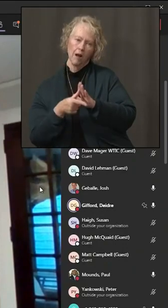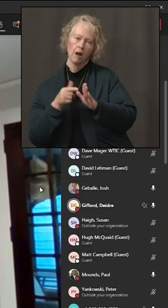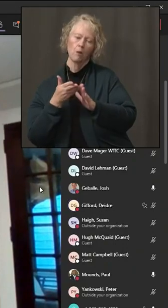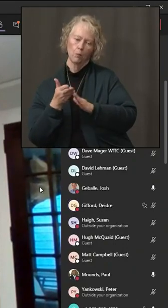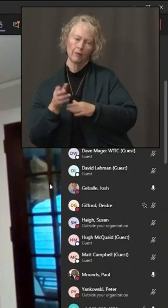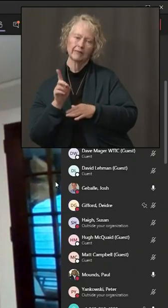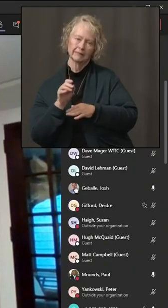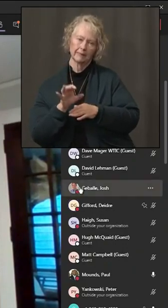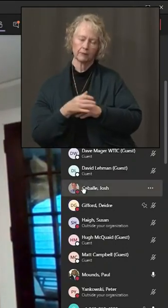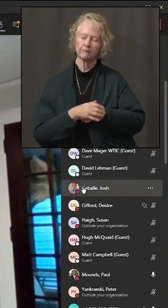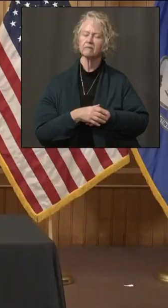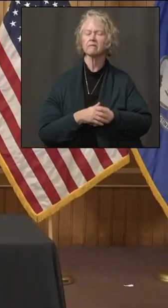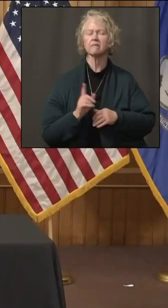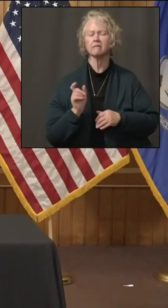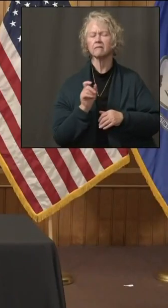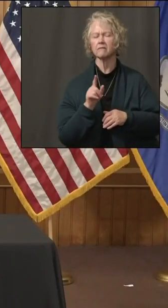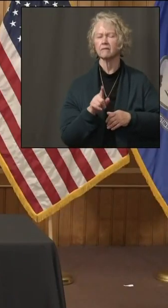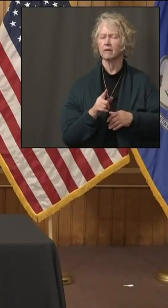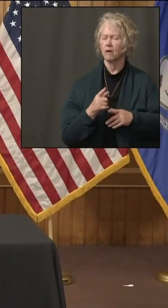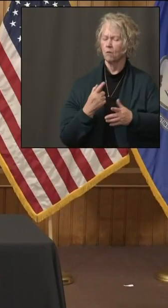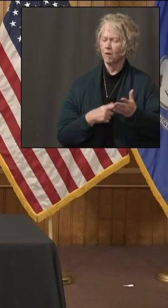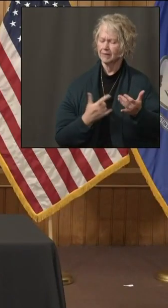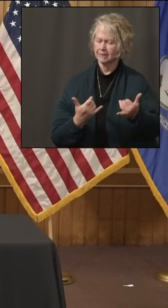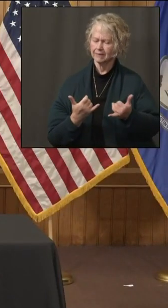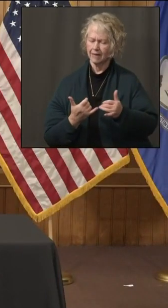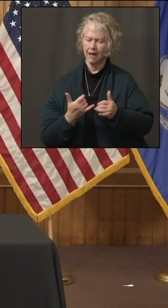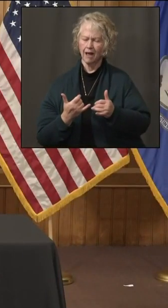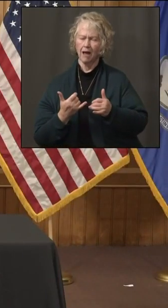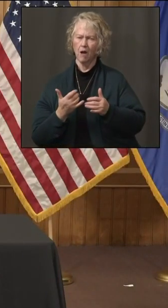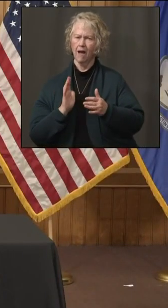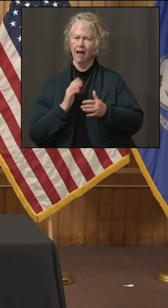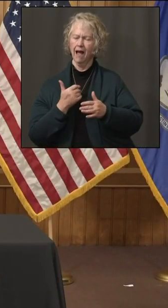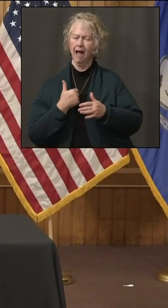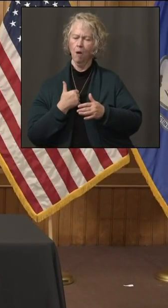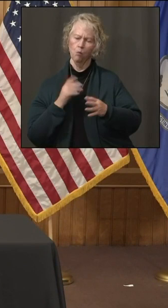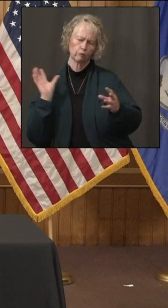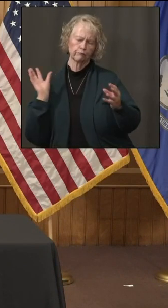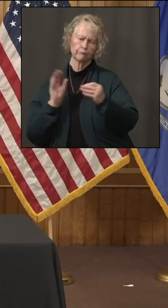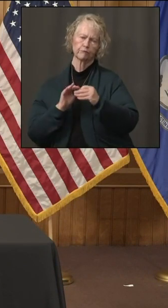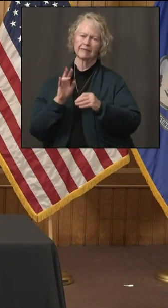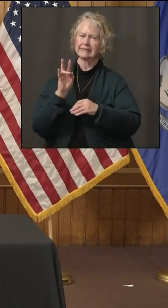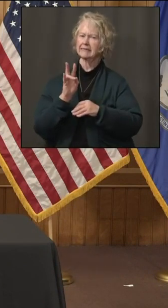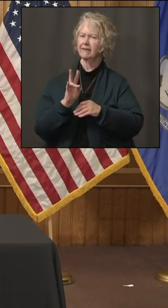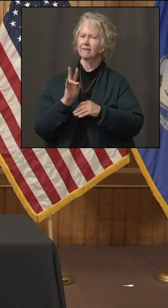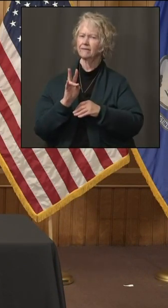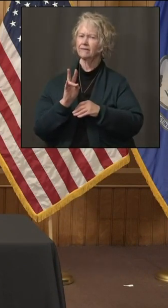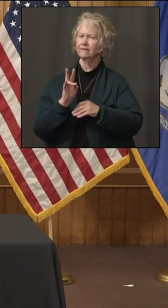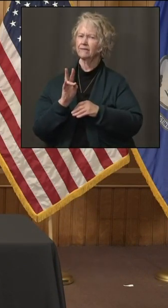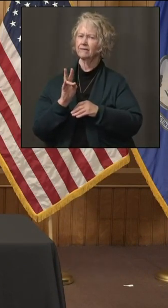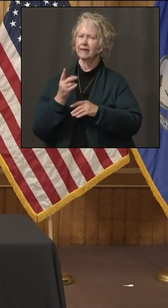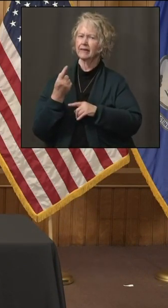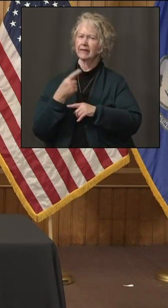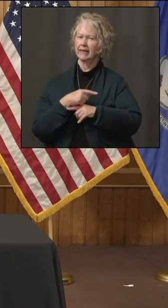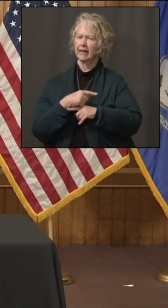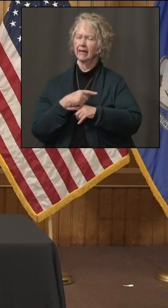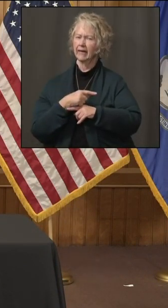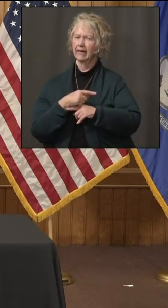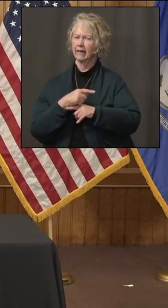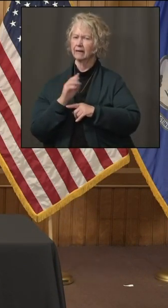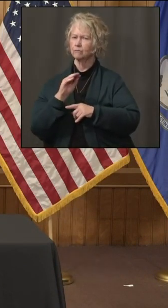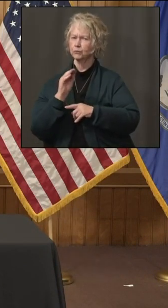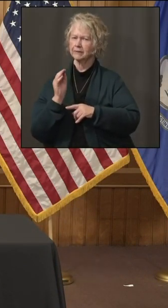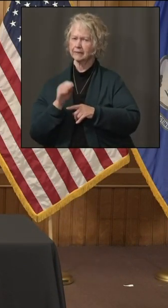What is the current seven-day rolling average of positive test rates that the state is